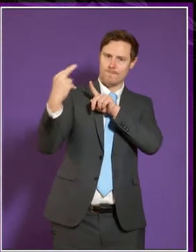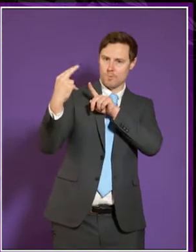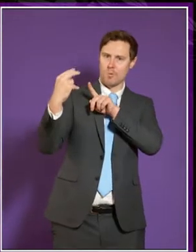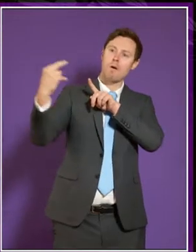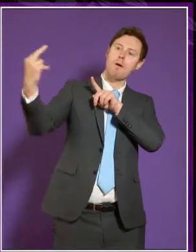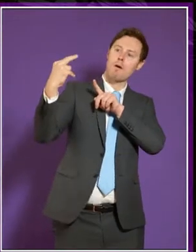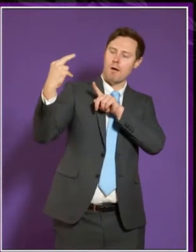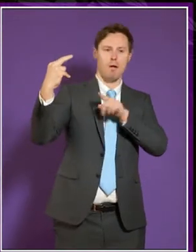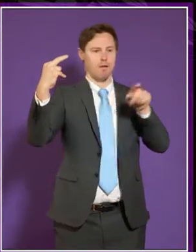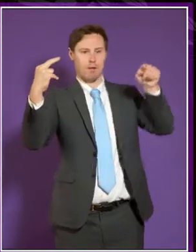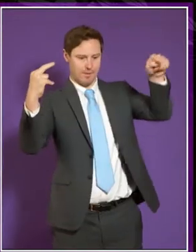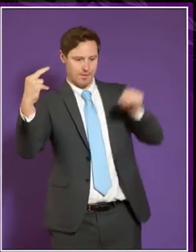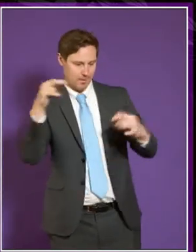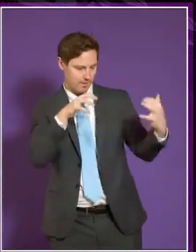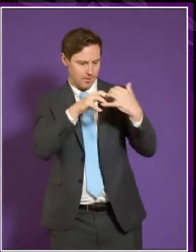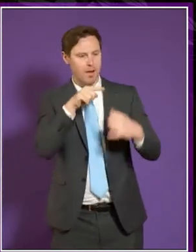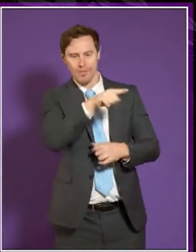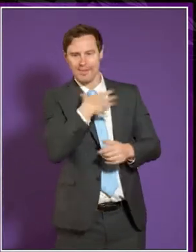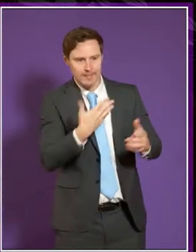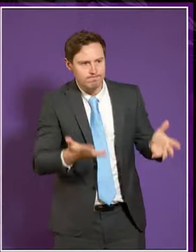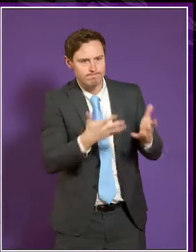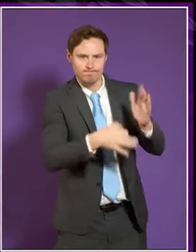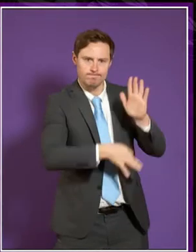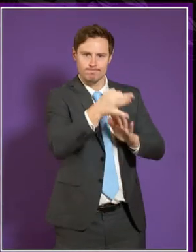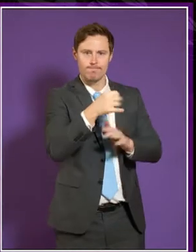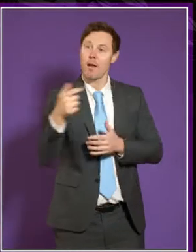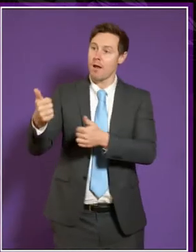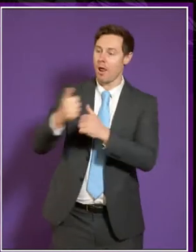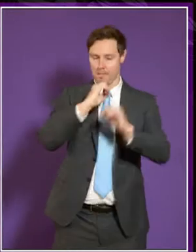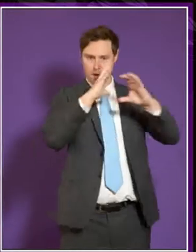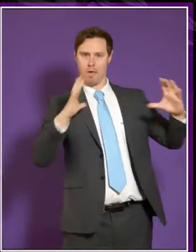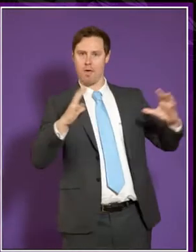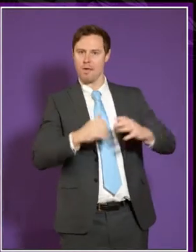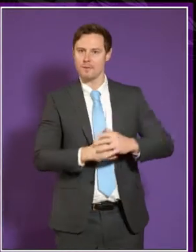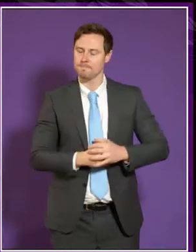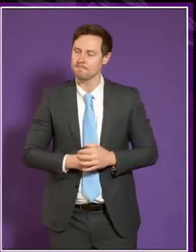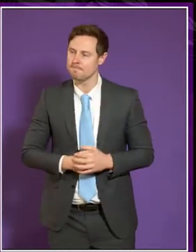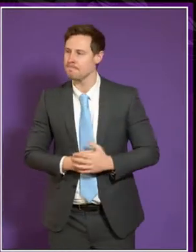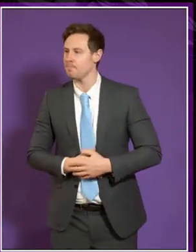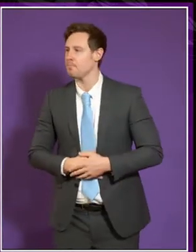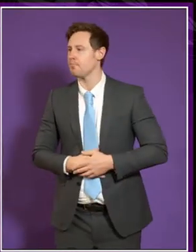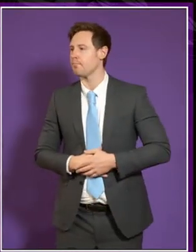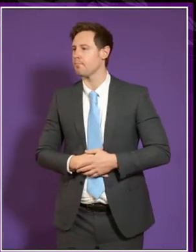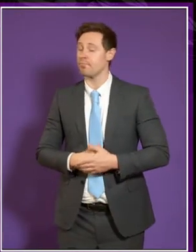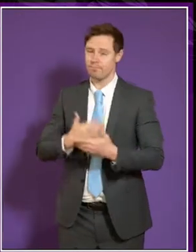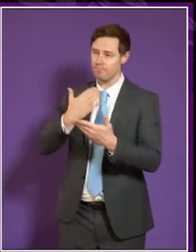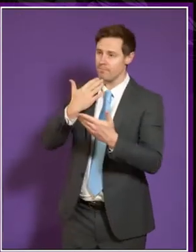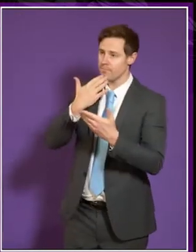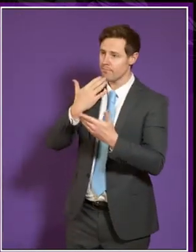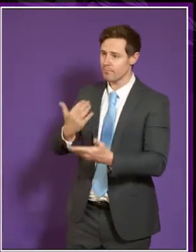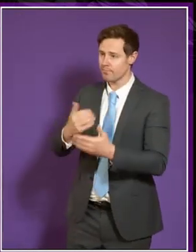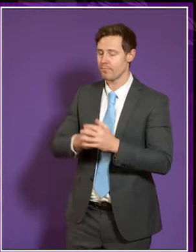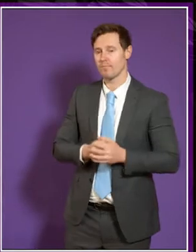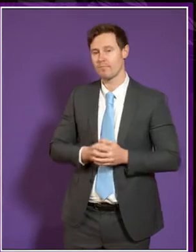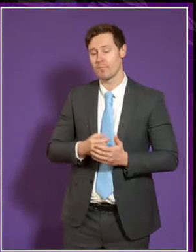from outside and saying, that's good enough or not good enough, can help quite a bit. Okay. Thank you for that. If I